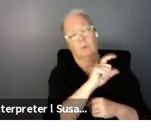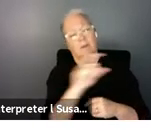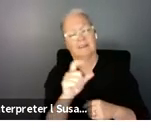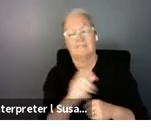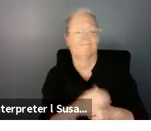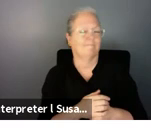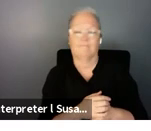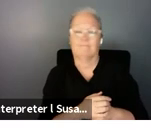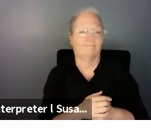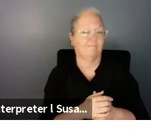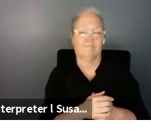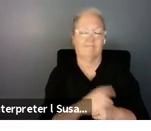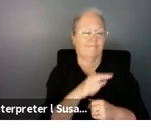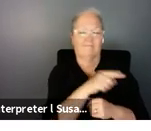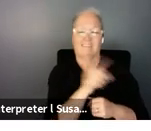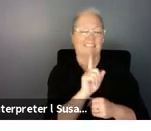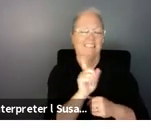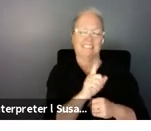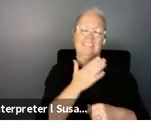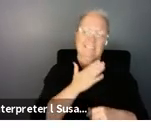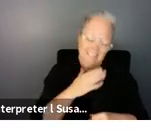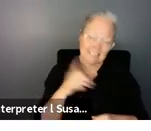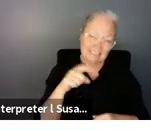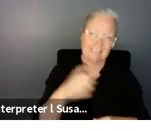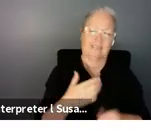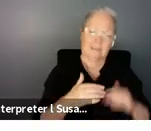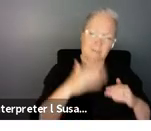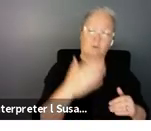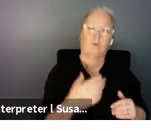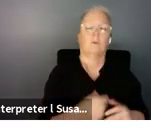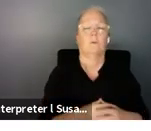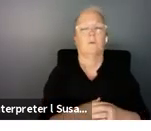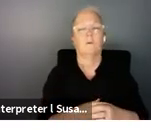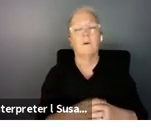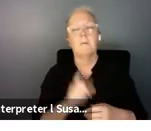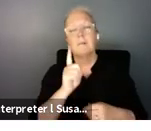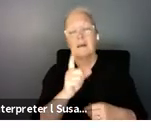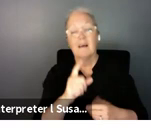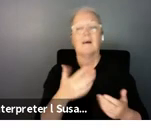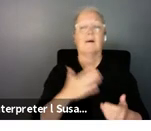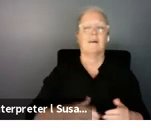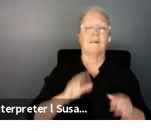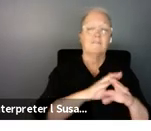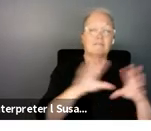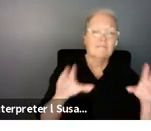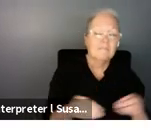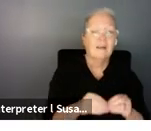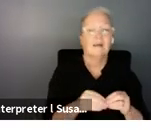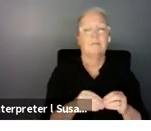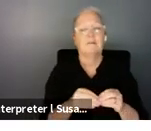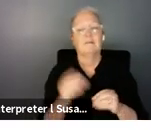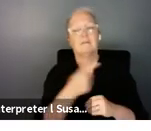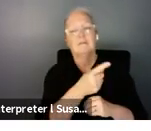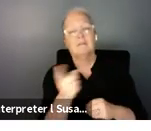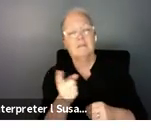for the for the requirements um there is still an over reliance on families and volunteers uh but you know that the